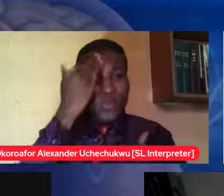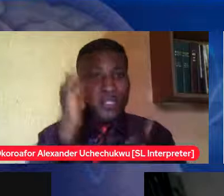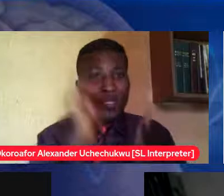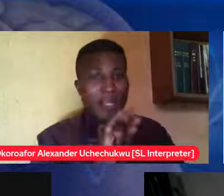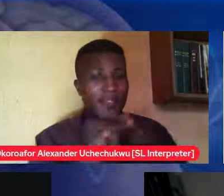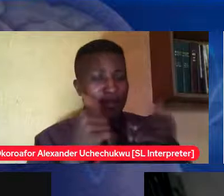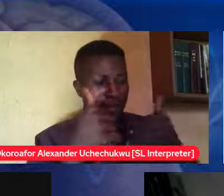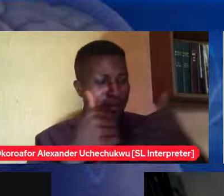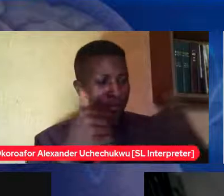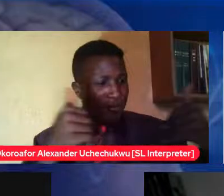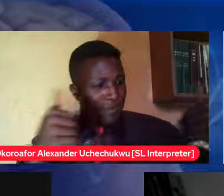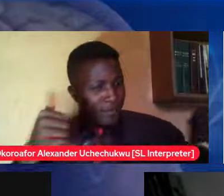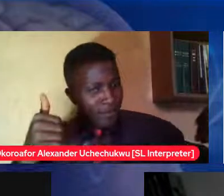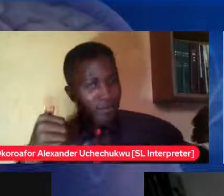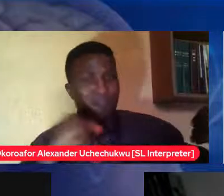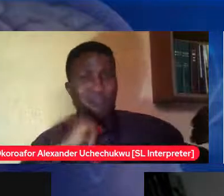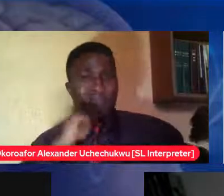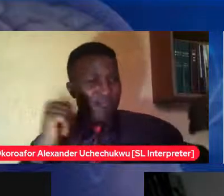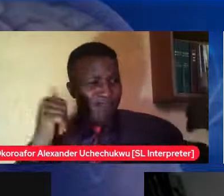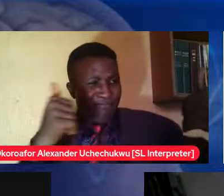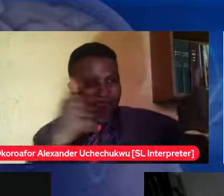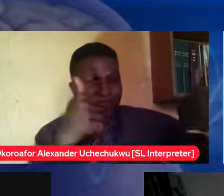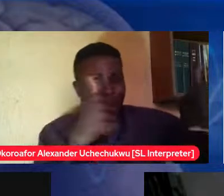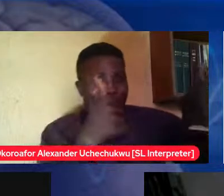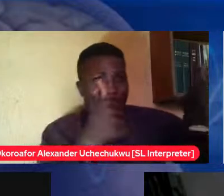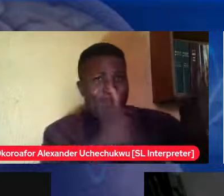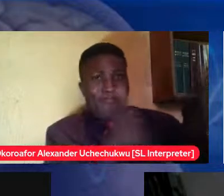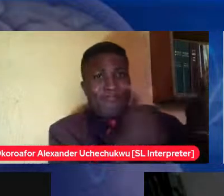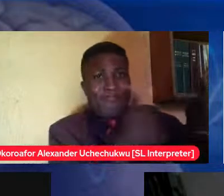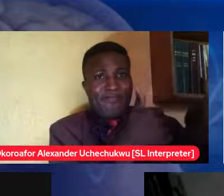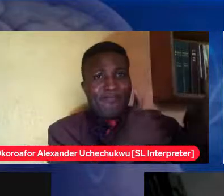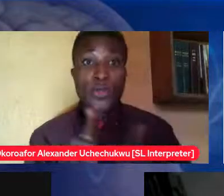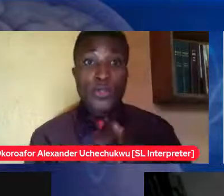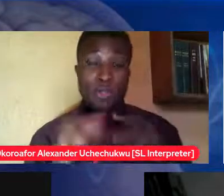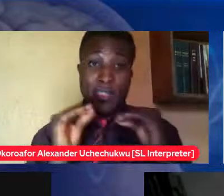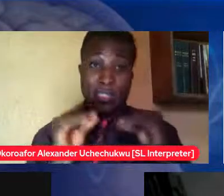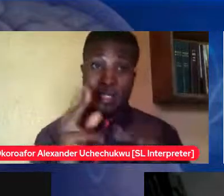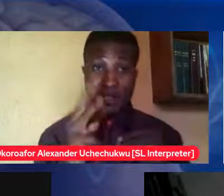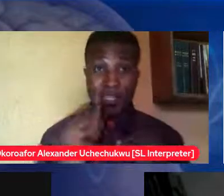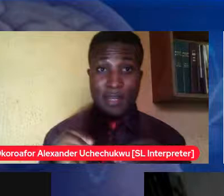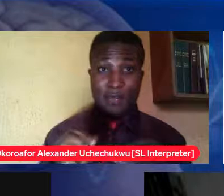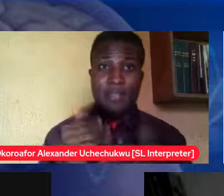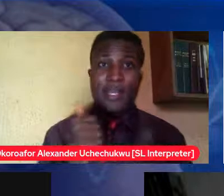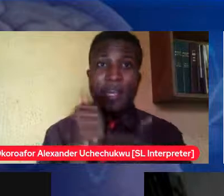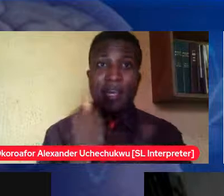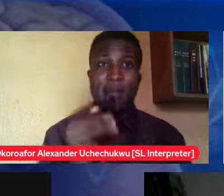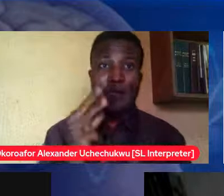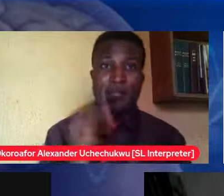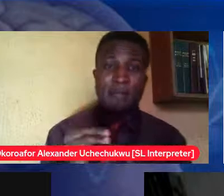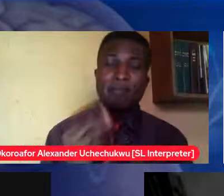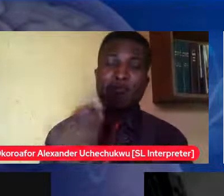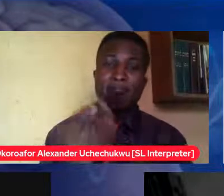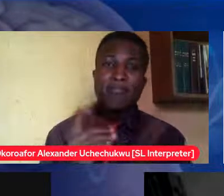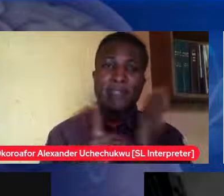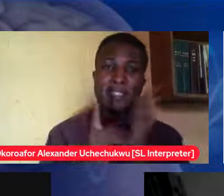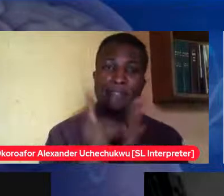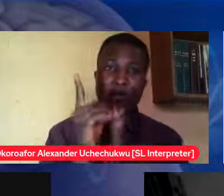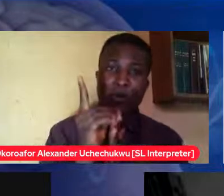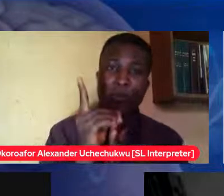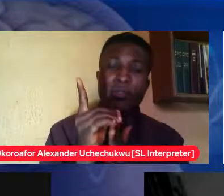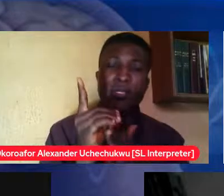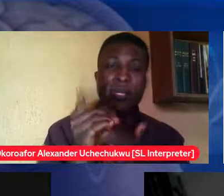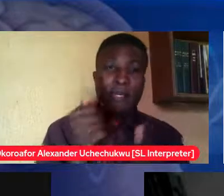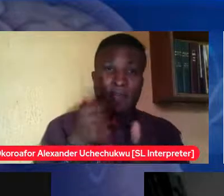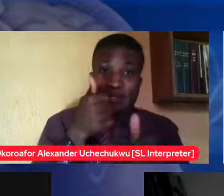also teach them you help them develop their self-worth by helping them keep their personal hygiene